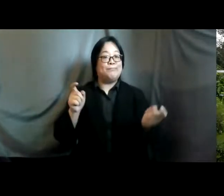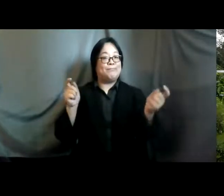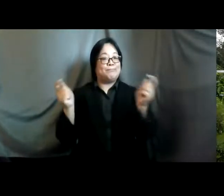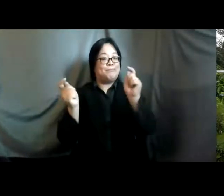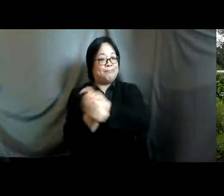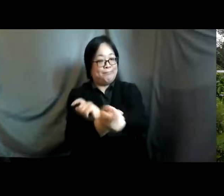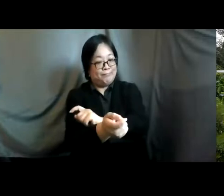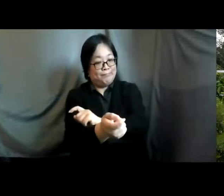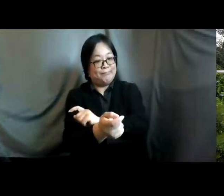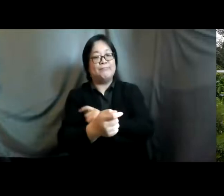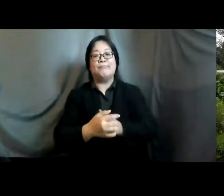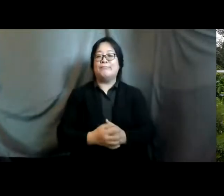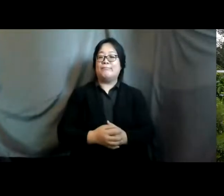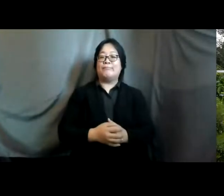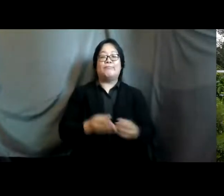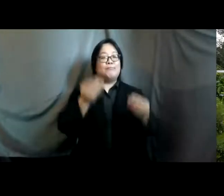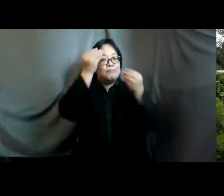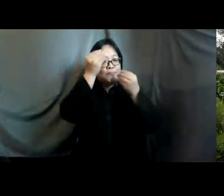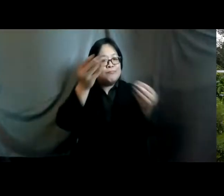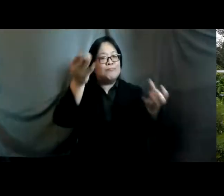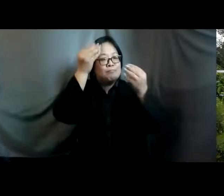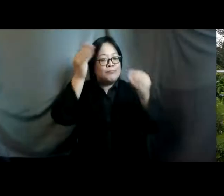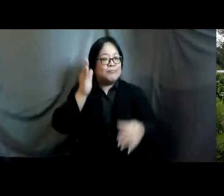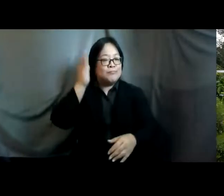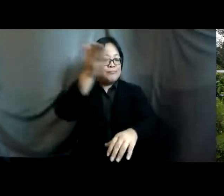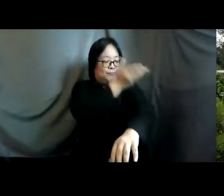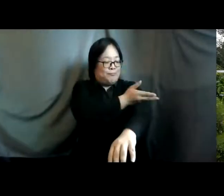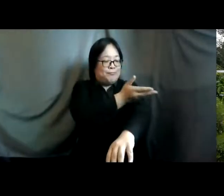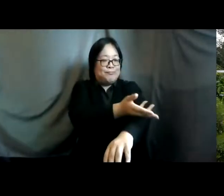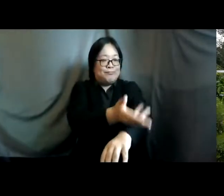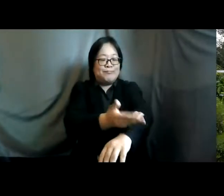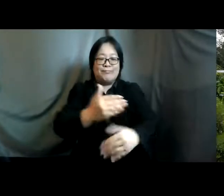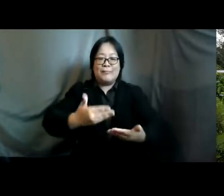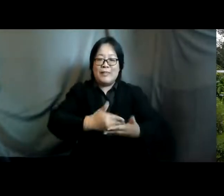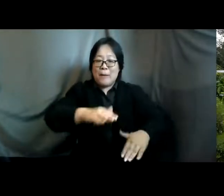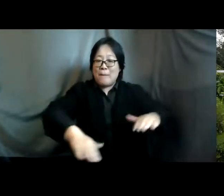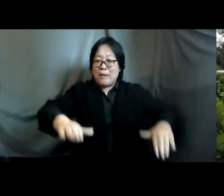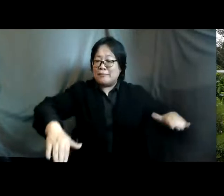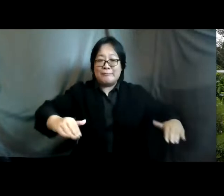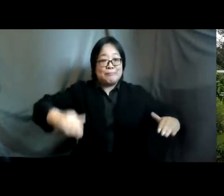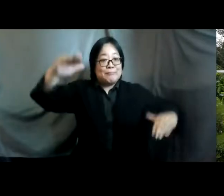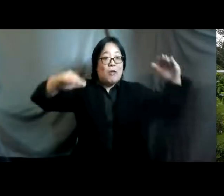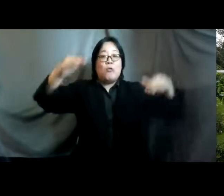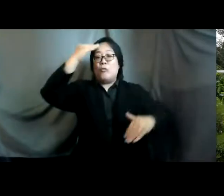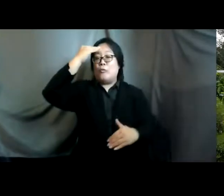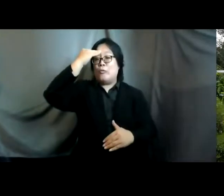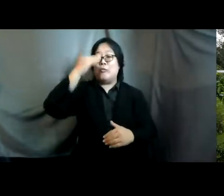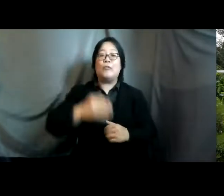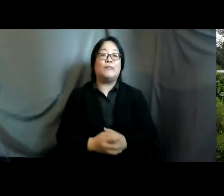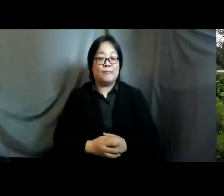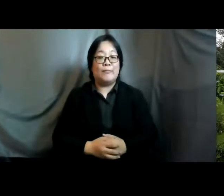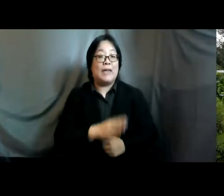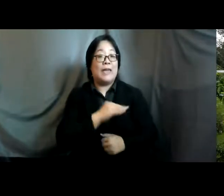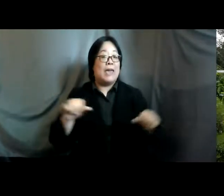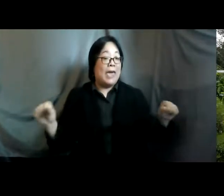we need a well-informed future generation that would help us to do so and we need this uh action